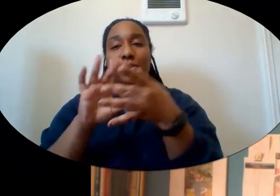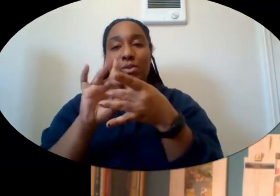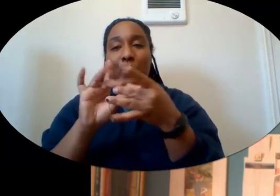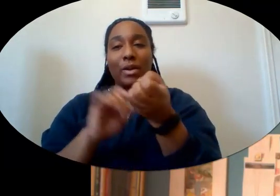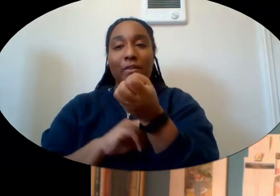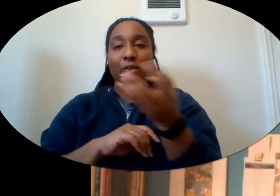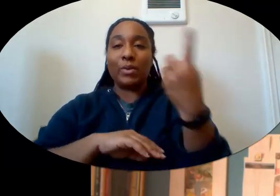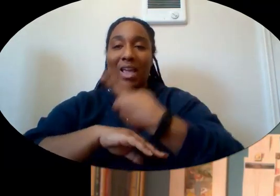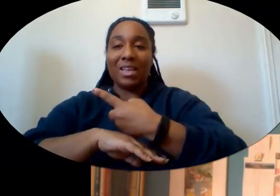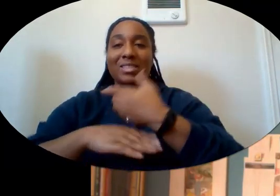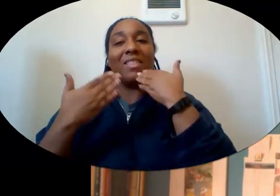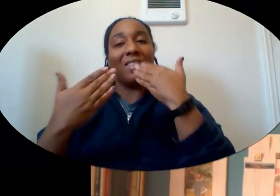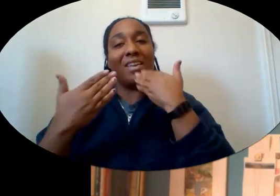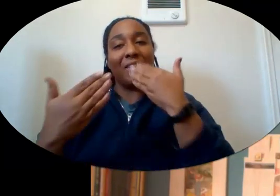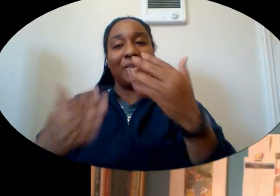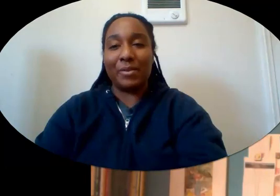a few days. Thanks.